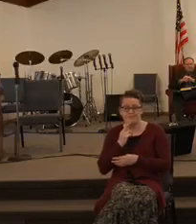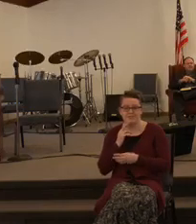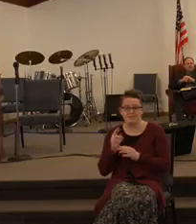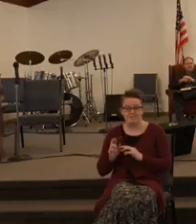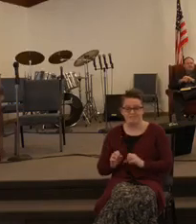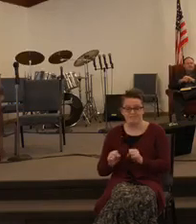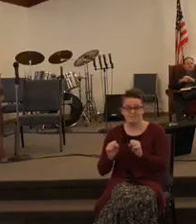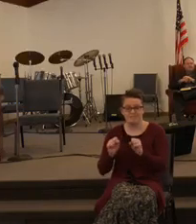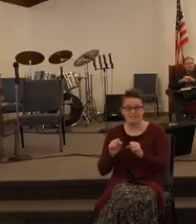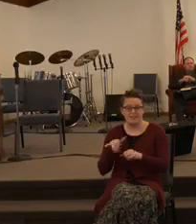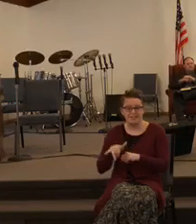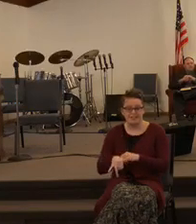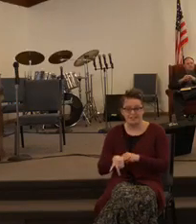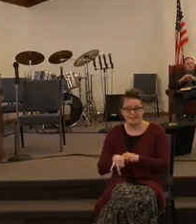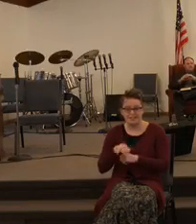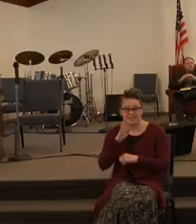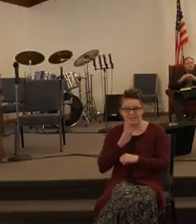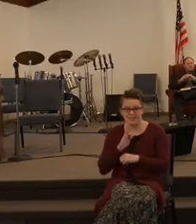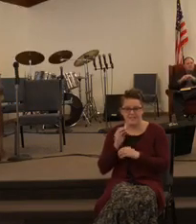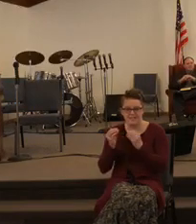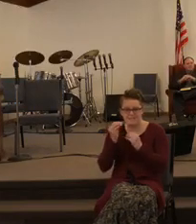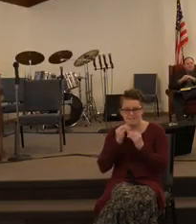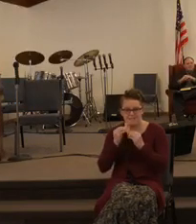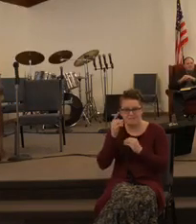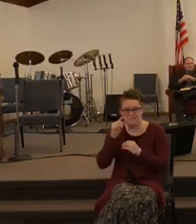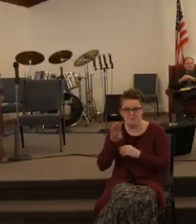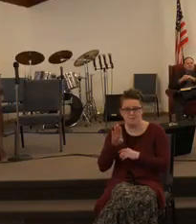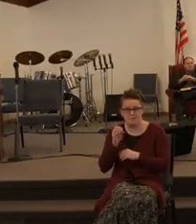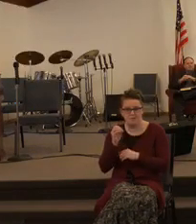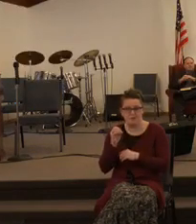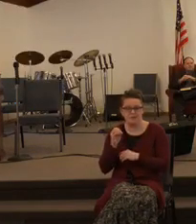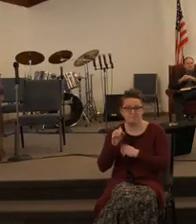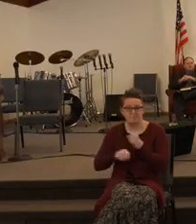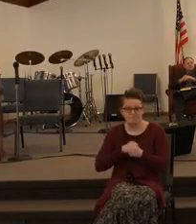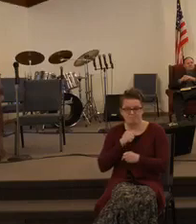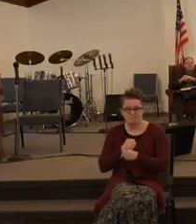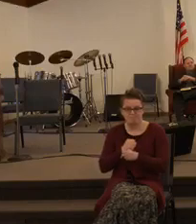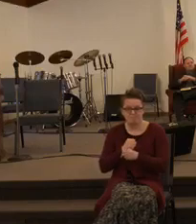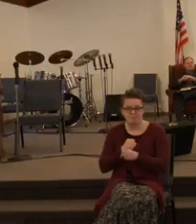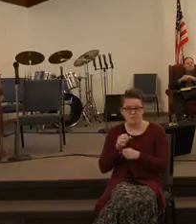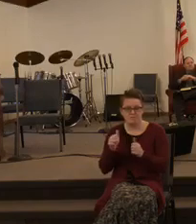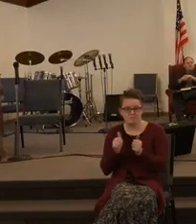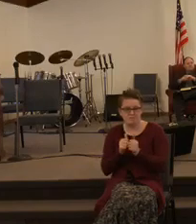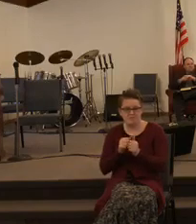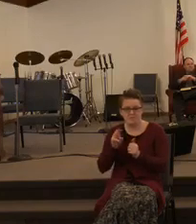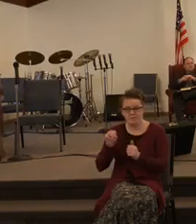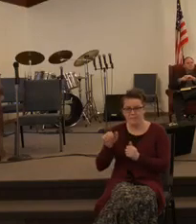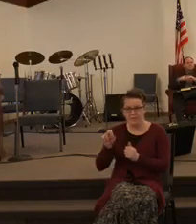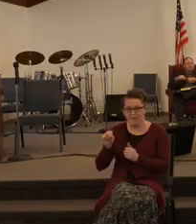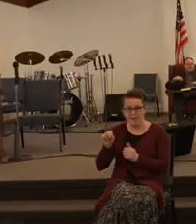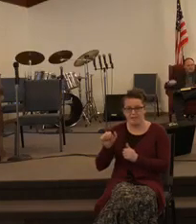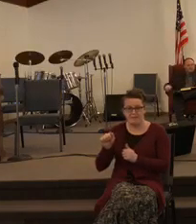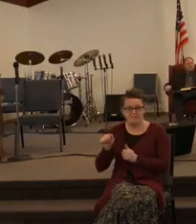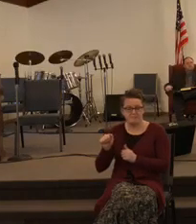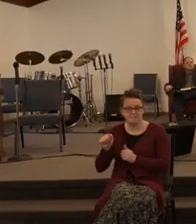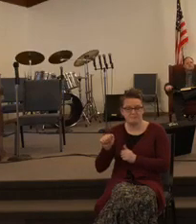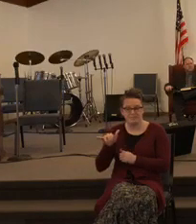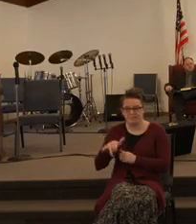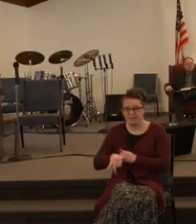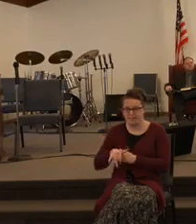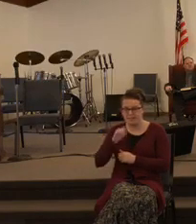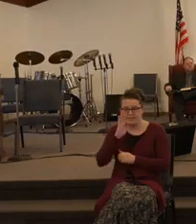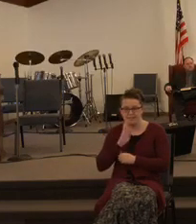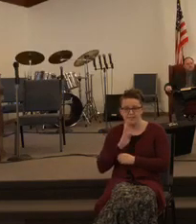that God that fed them for 40 years in the wilderness with manna from on high. That God that gave them